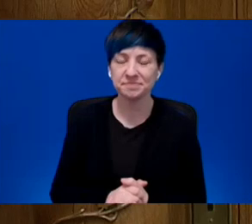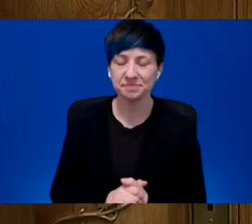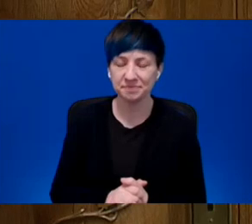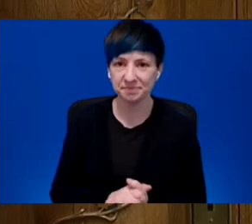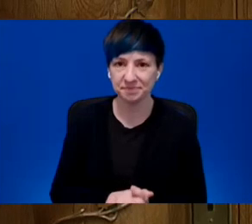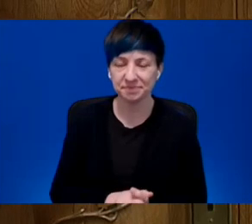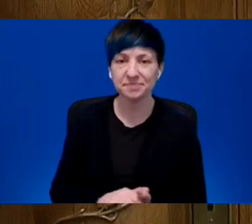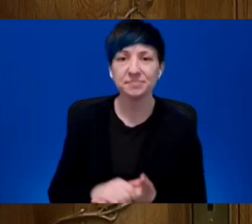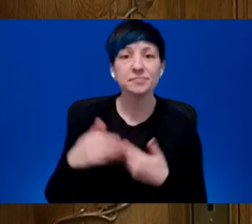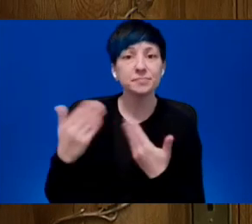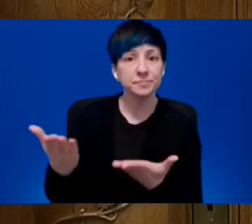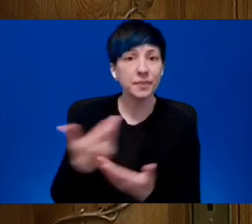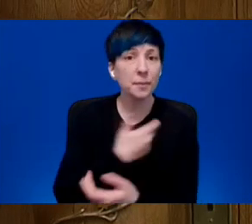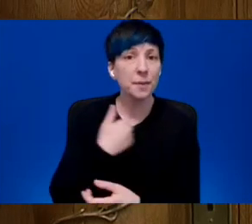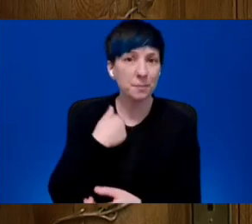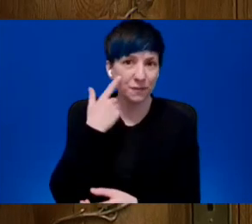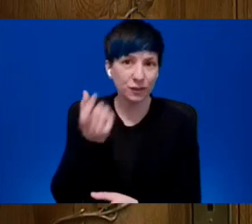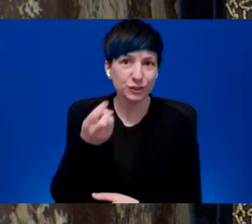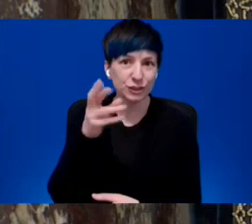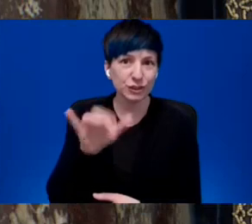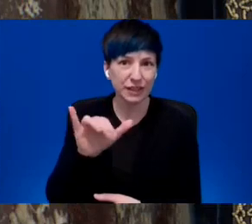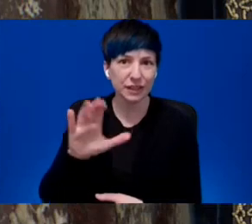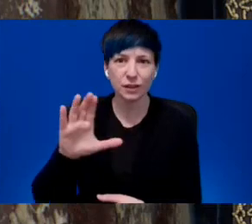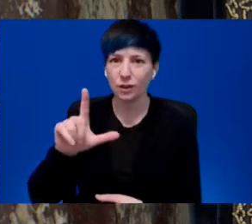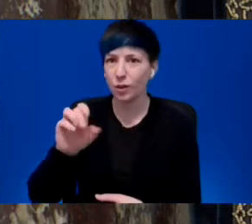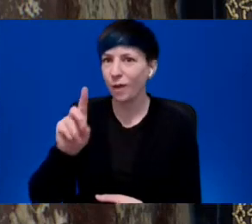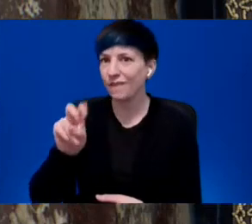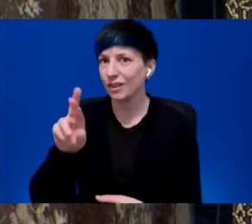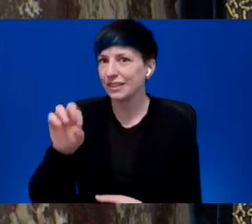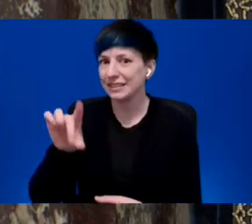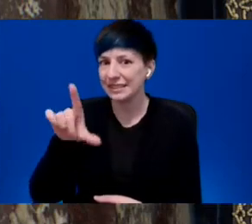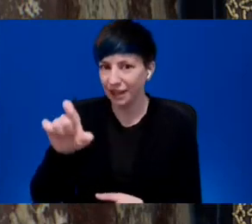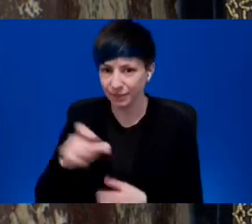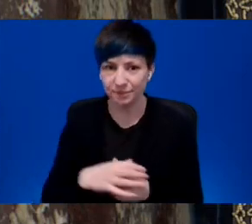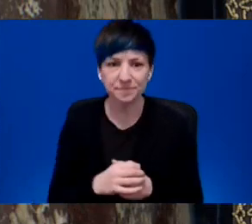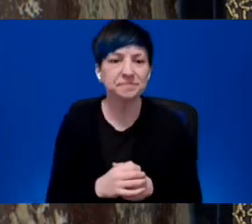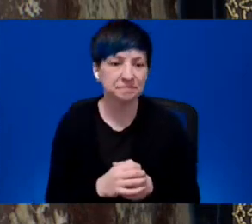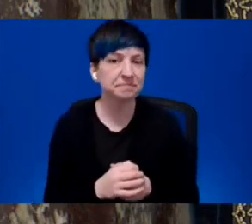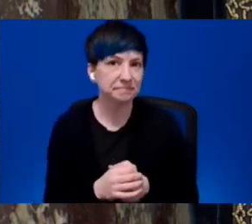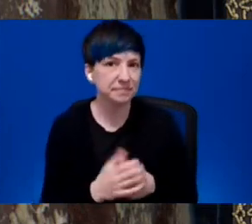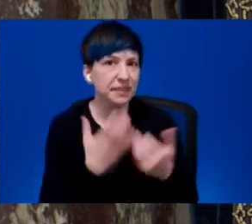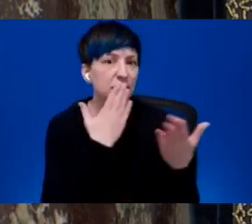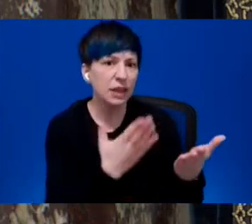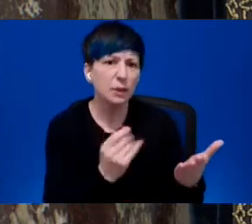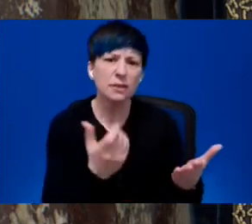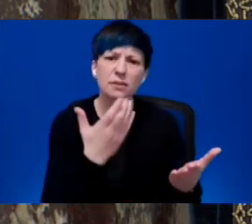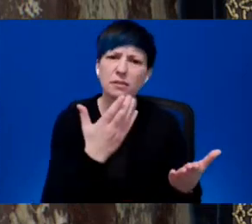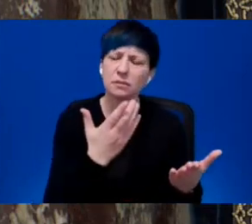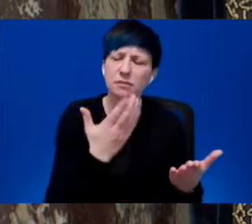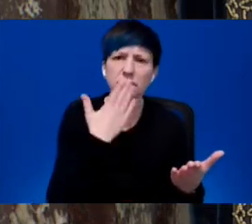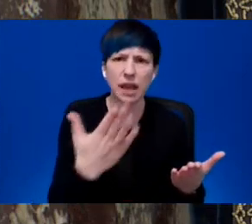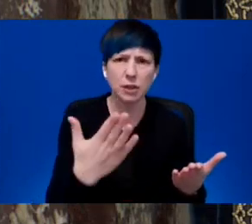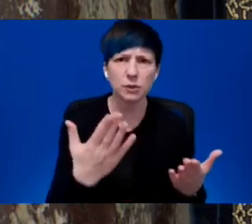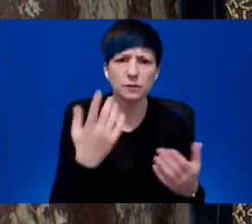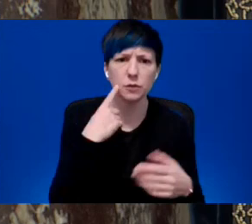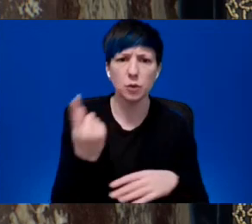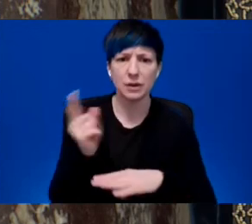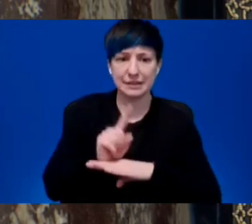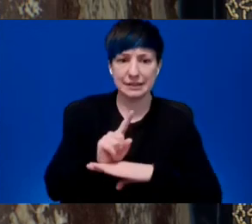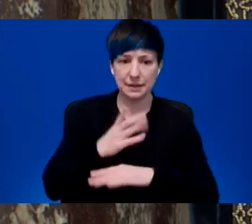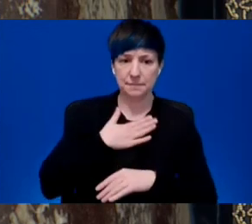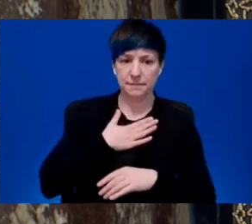Member for study Cloverdale. Thank you, Honourable Speaker, and thank you for the opportunity to do what I'm about to do.